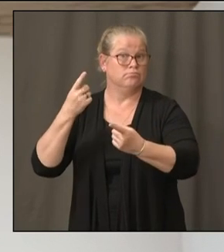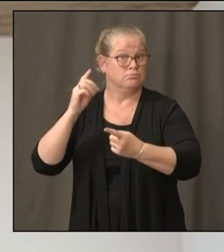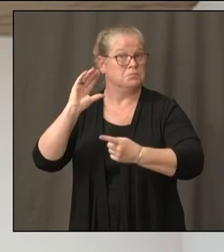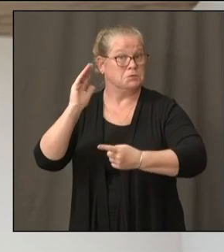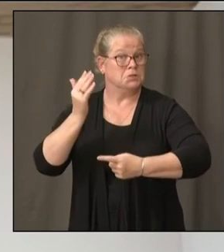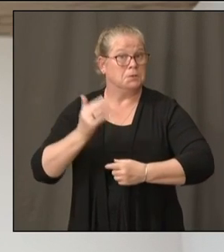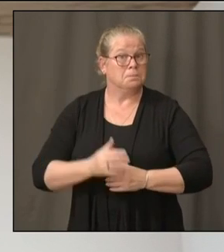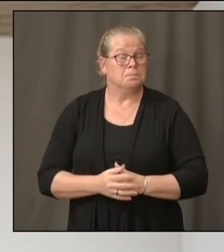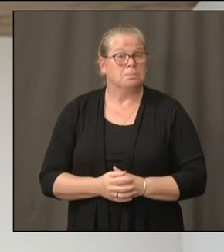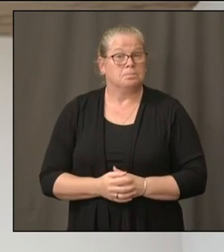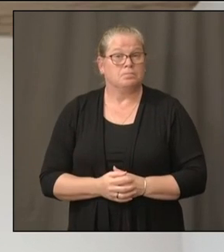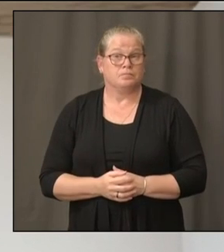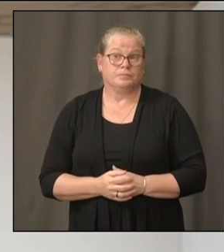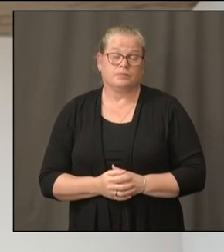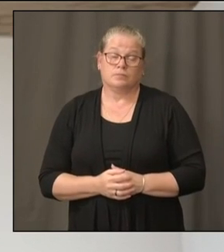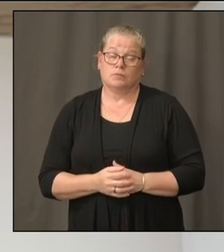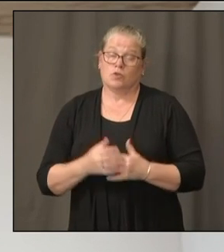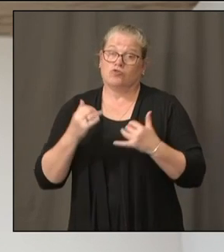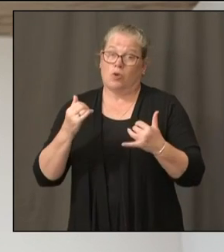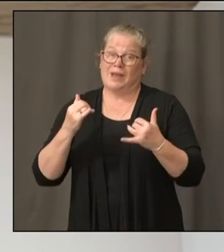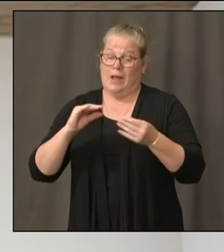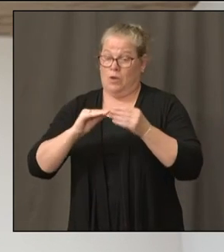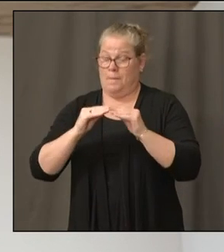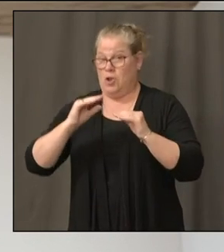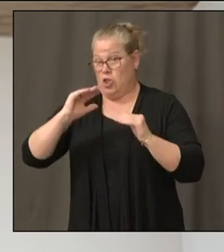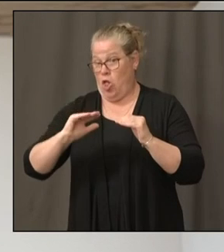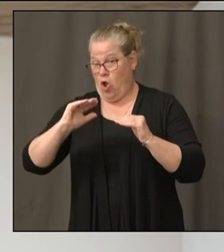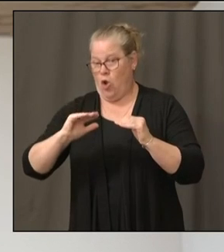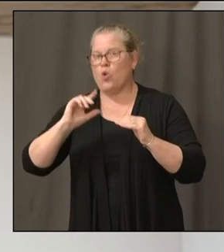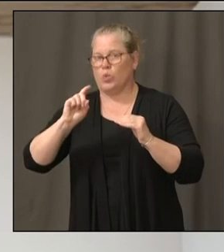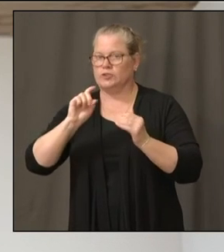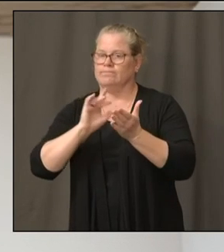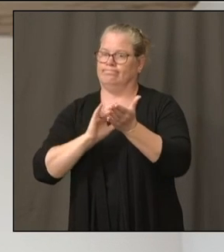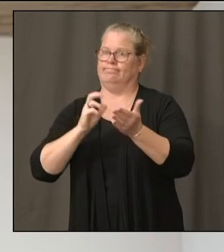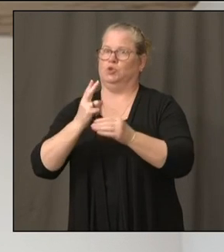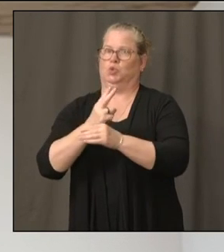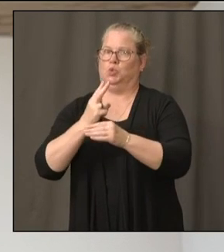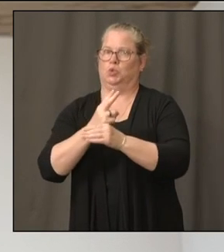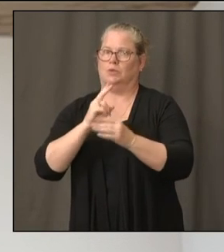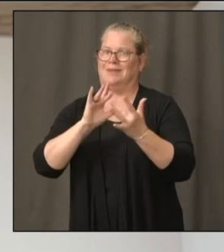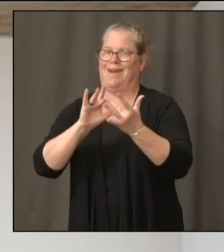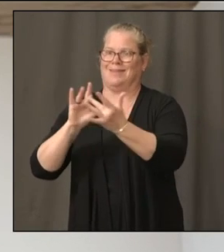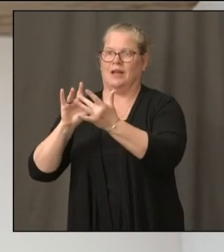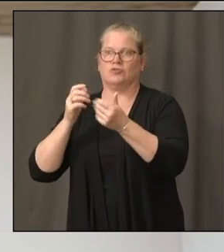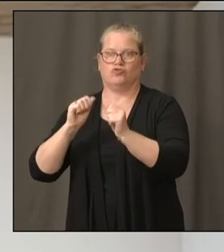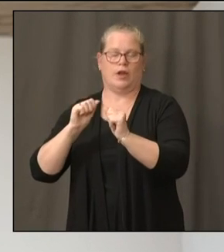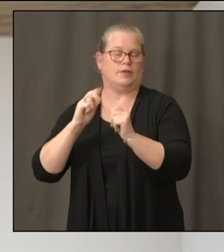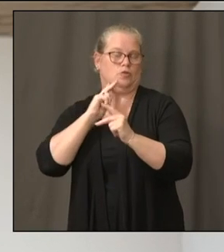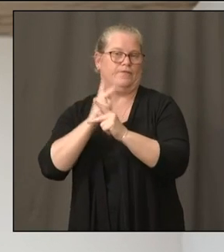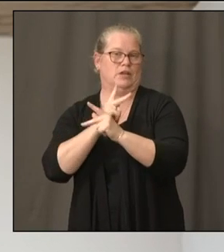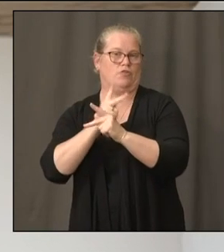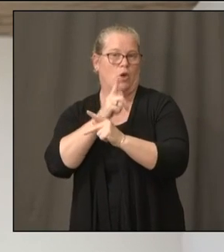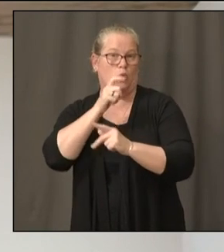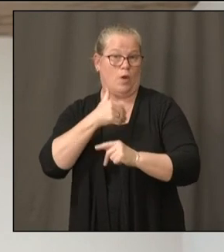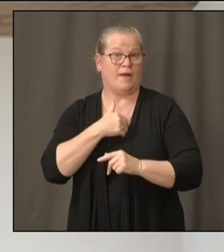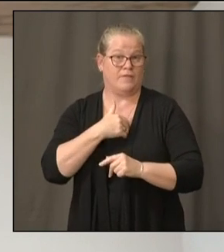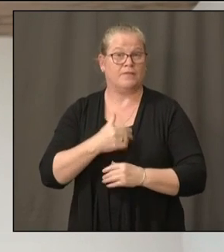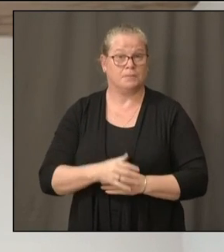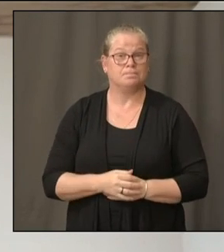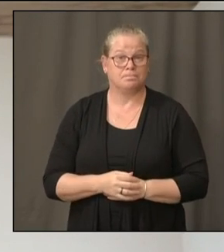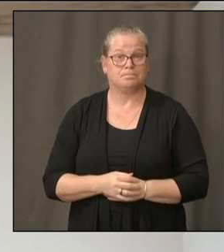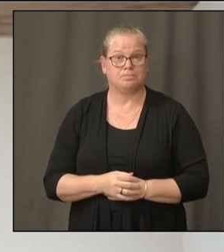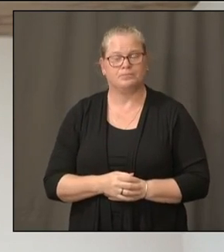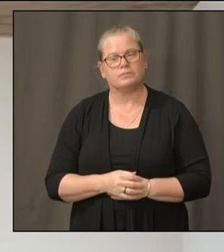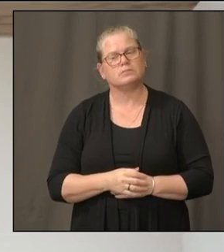And so we should take advantage of this time to try to use contact tracing to drive down the rates. Is there a percentage? What